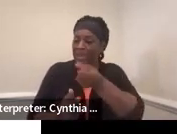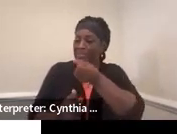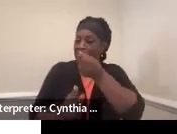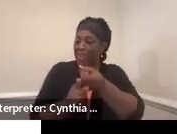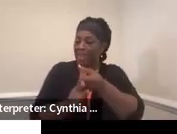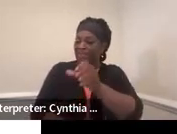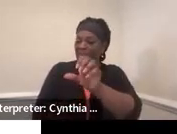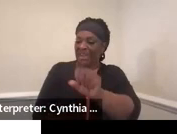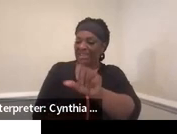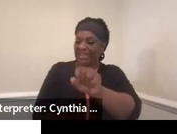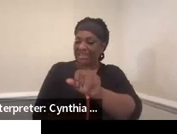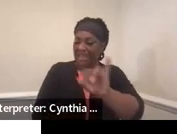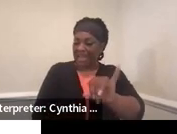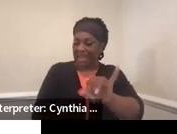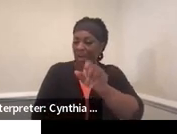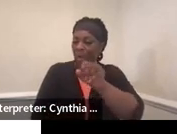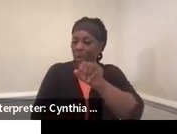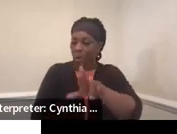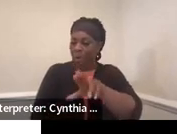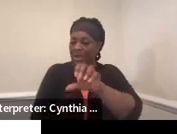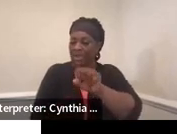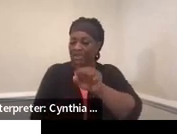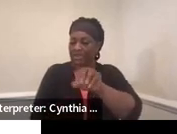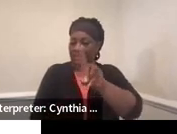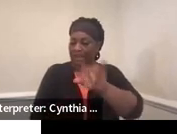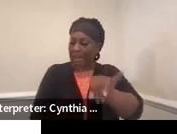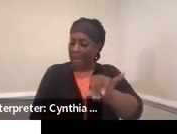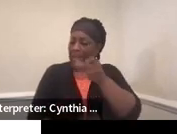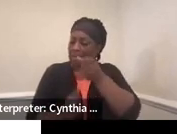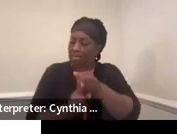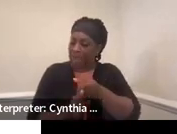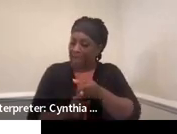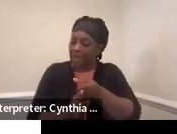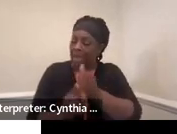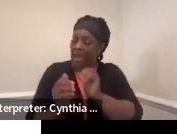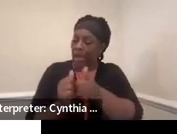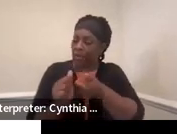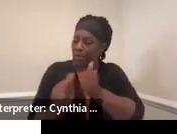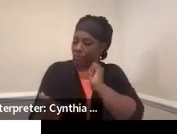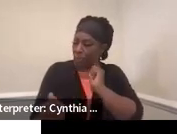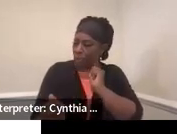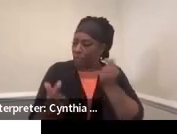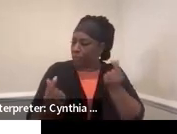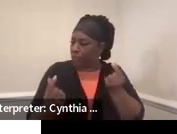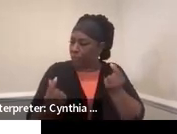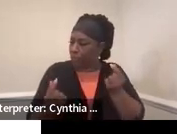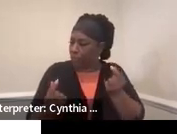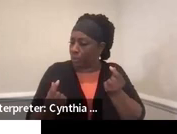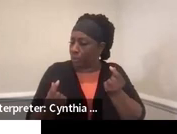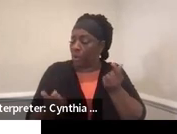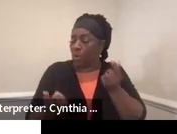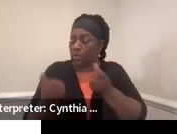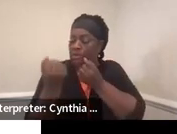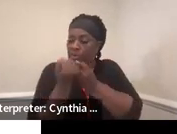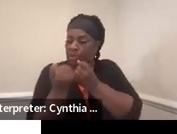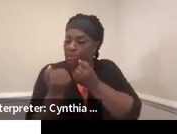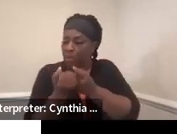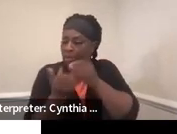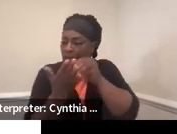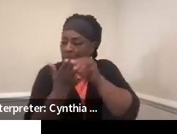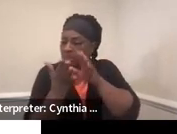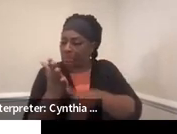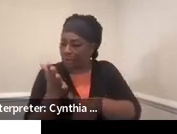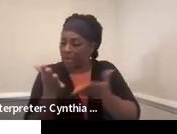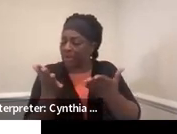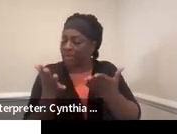their SSI or SSDI. One way of combating this or supporting our students